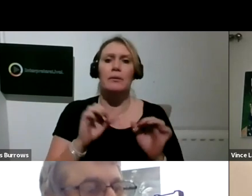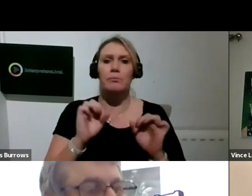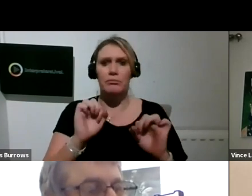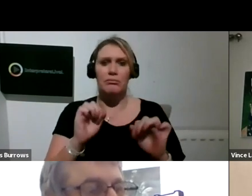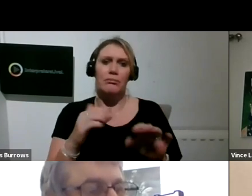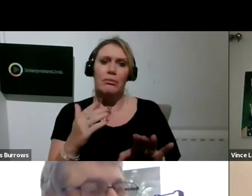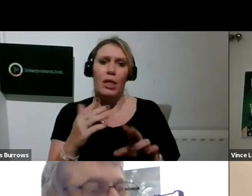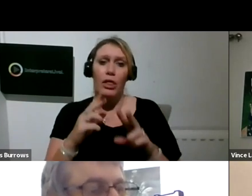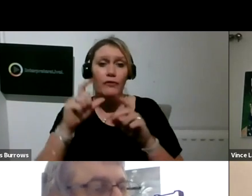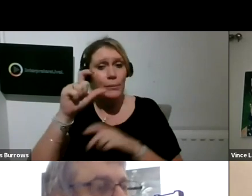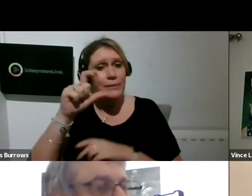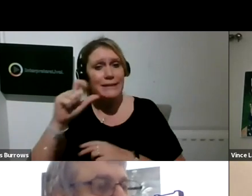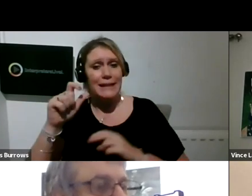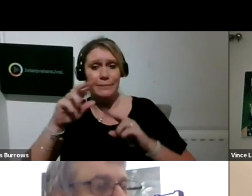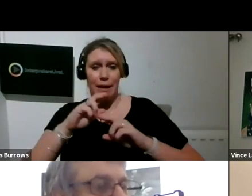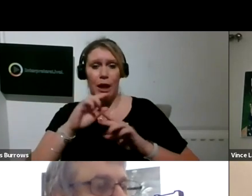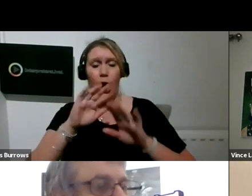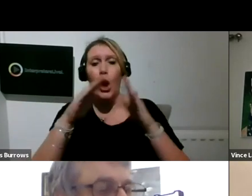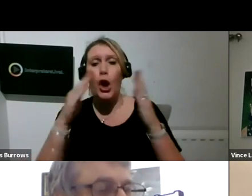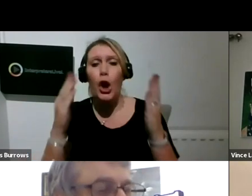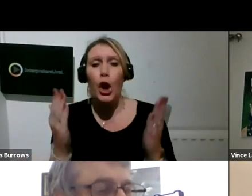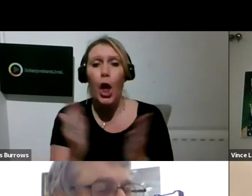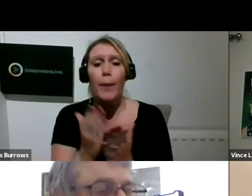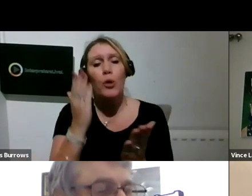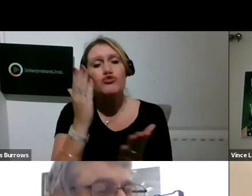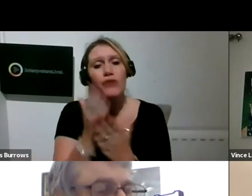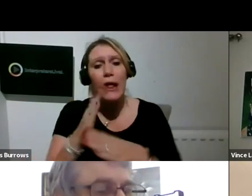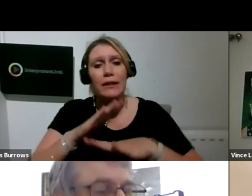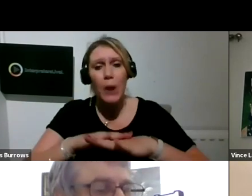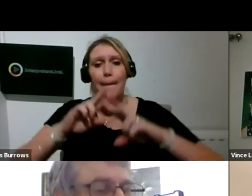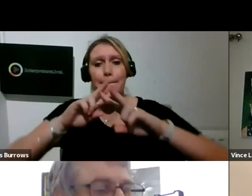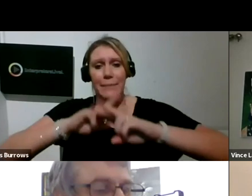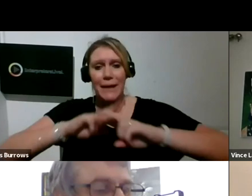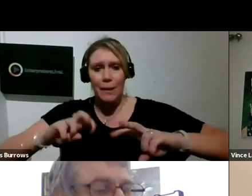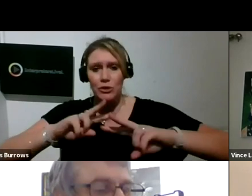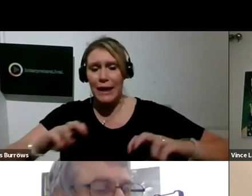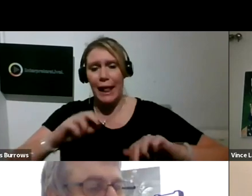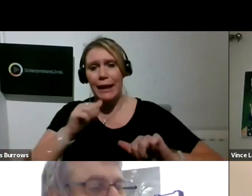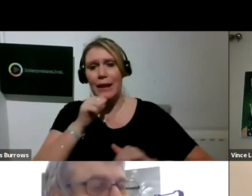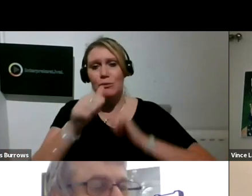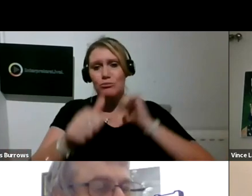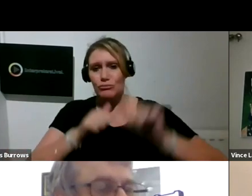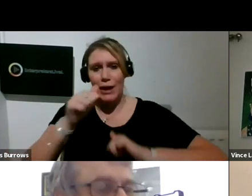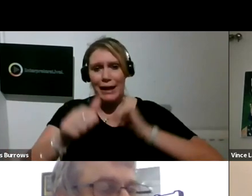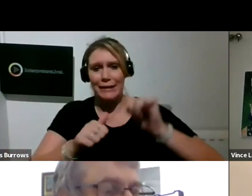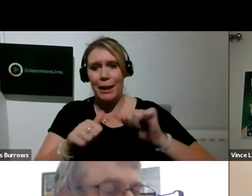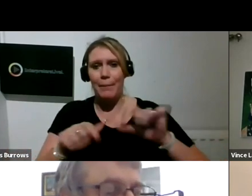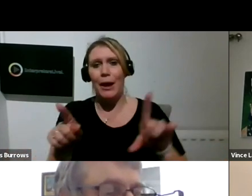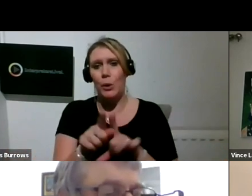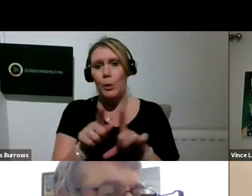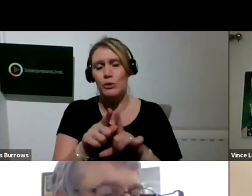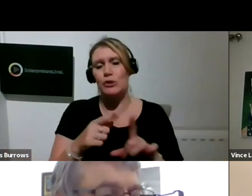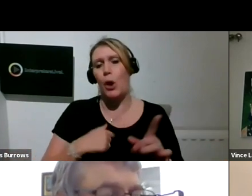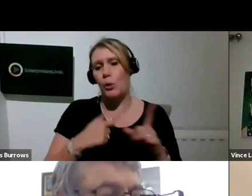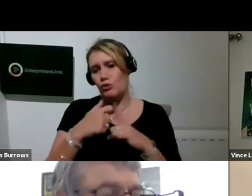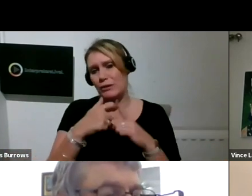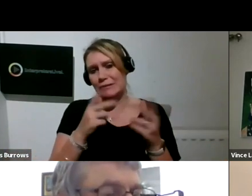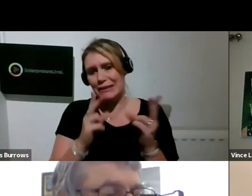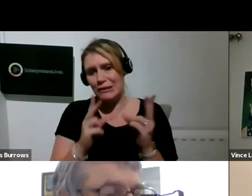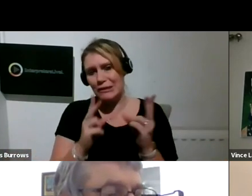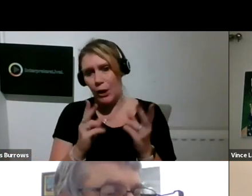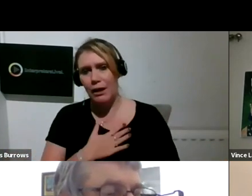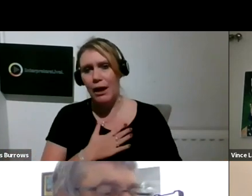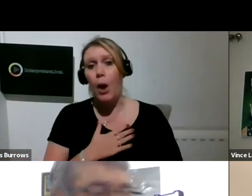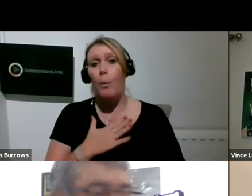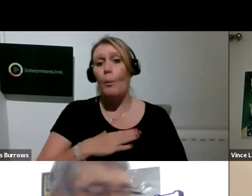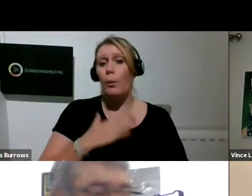-time captioning, we cannot praise them highly enough and ditto Burrows interpreting. So I'd like to thank all of